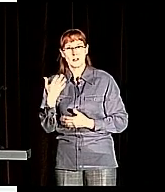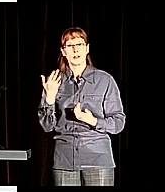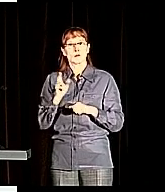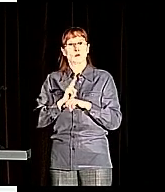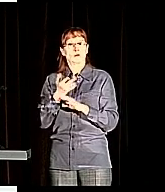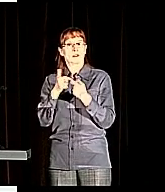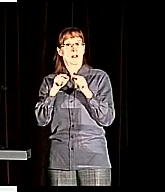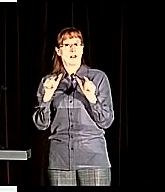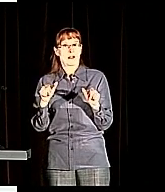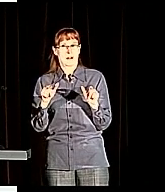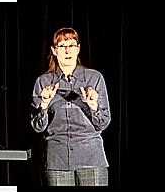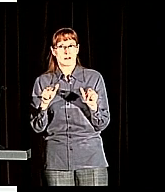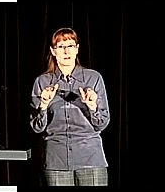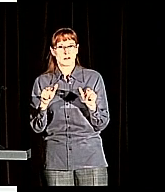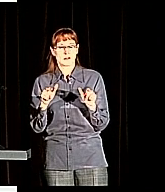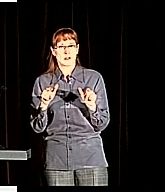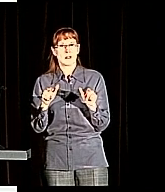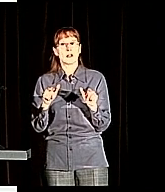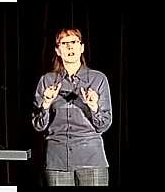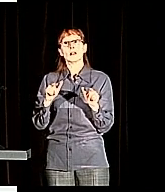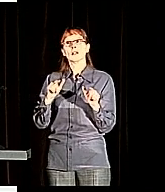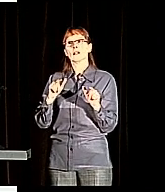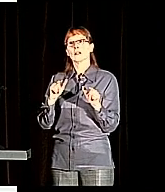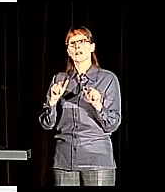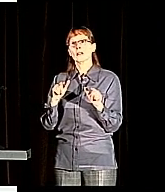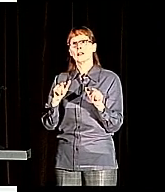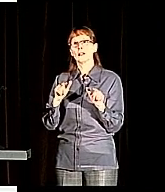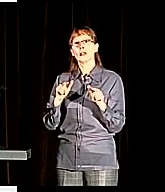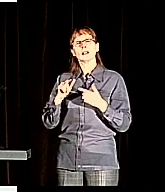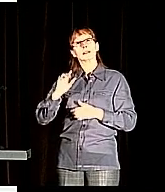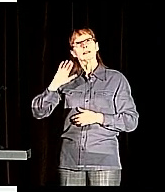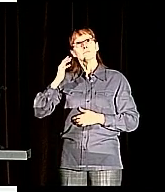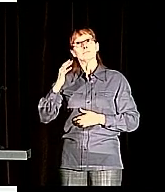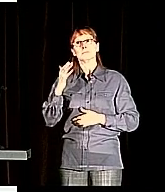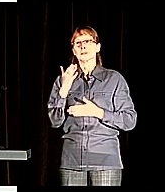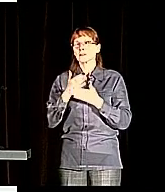of choice, is that STEM concepts are largely inaccessible.